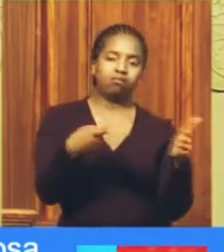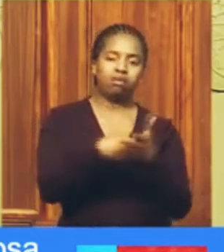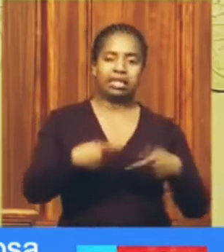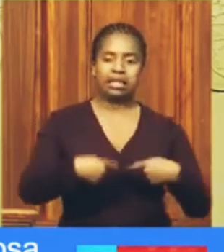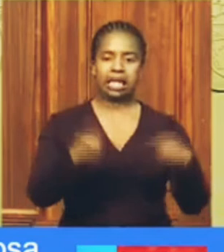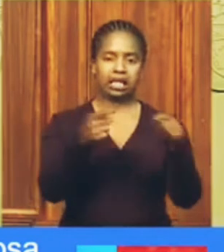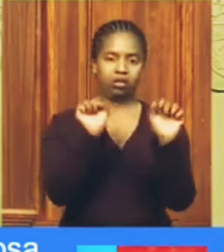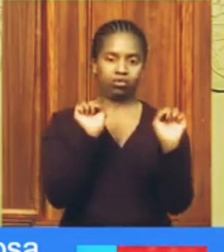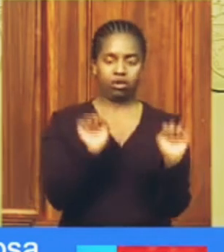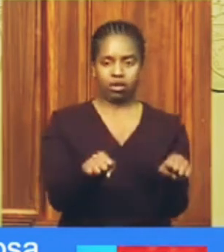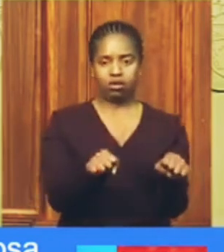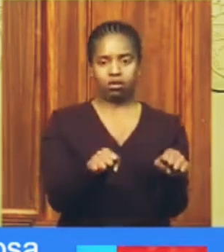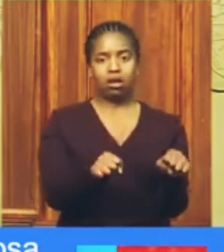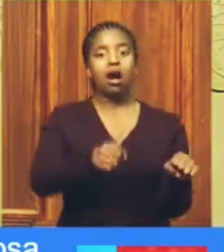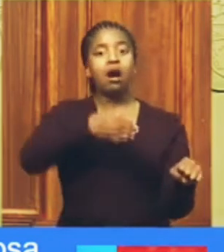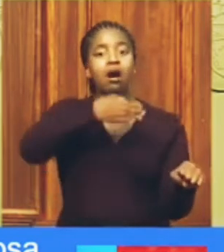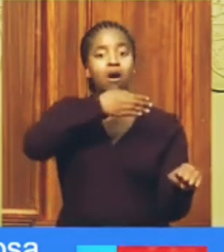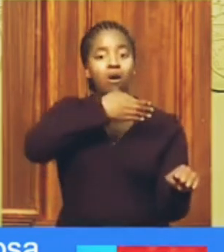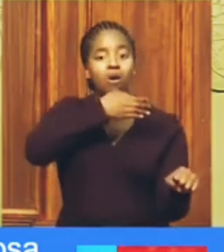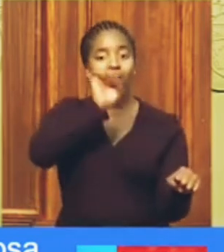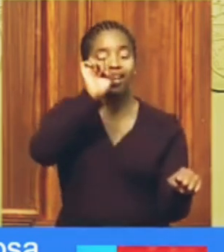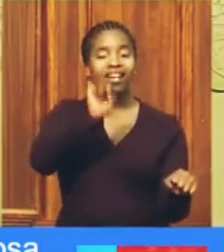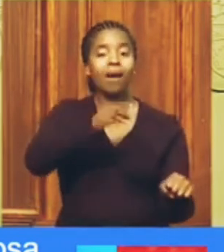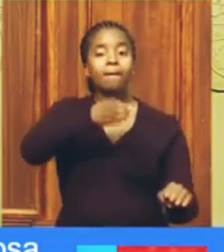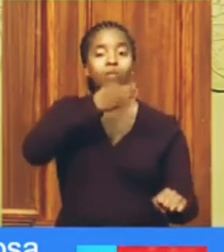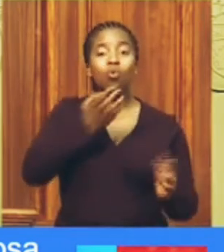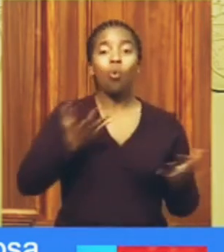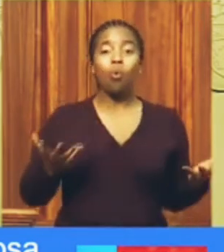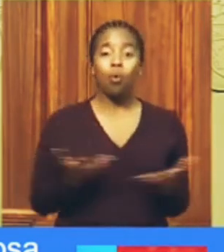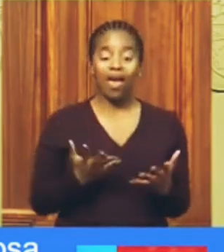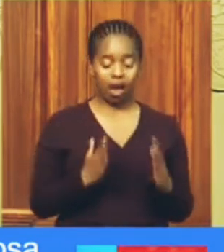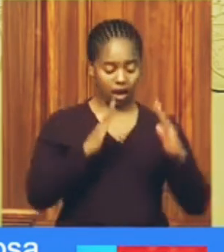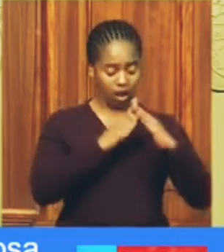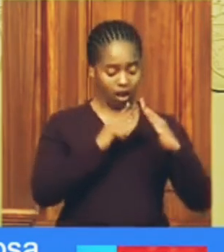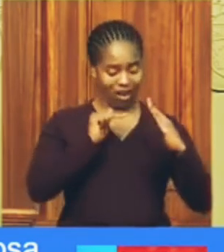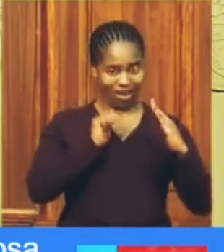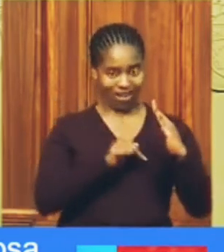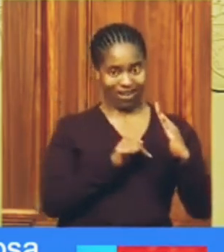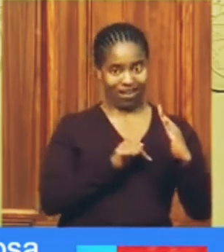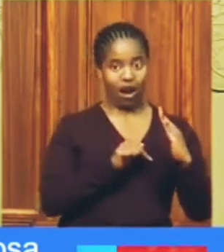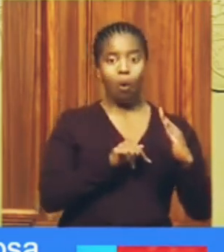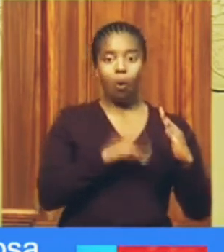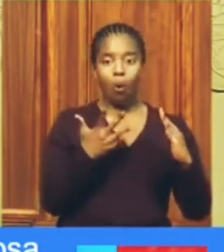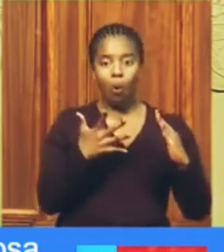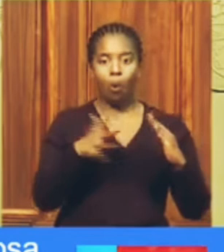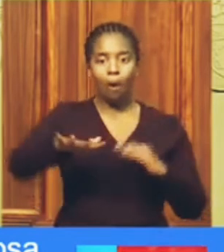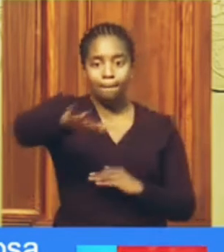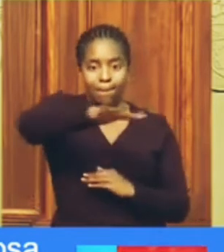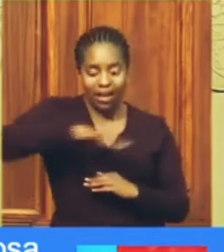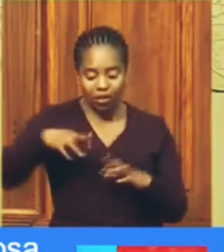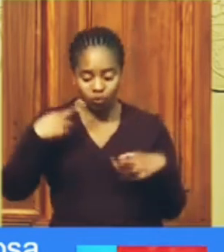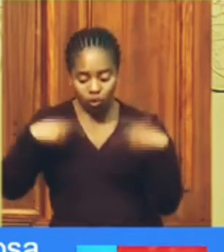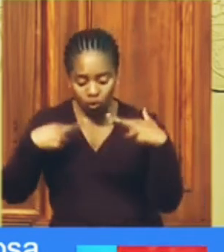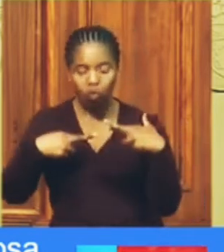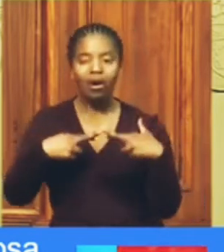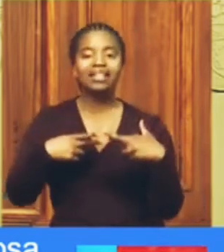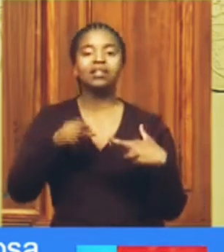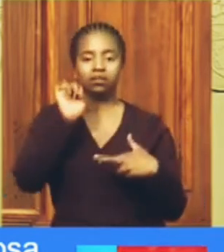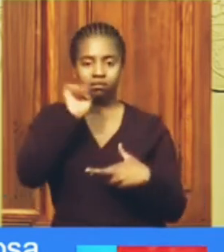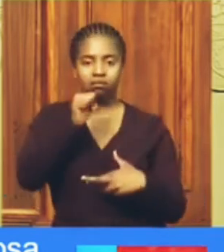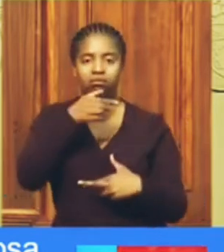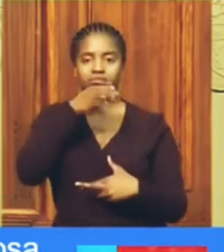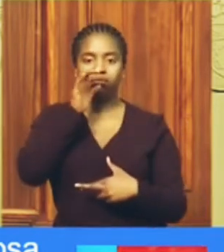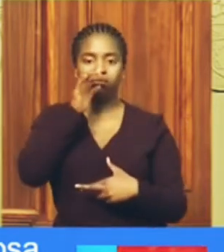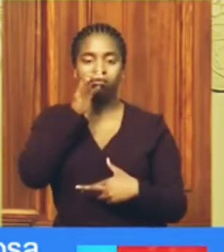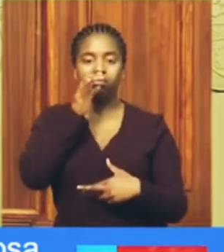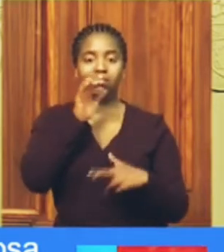permitted for on-site consumption in licensed establishments only up to